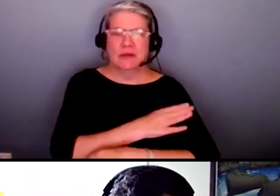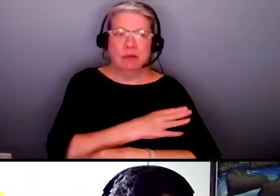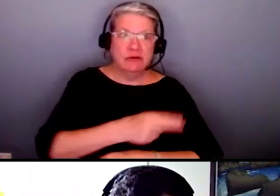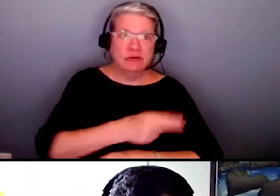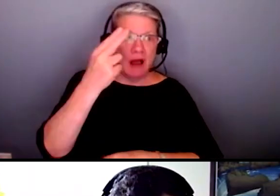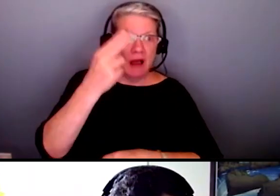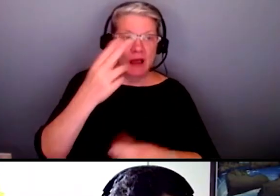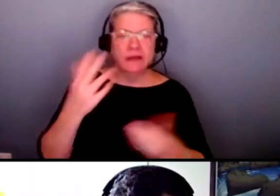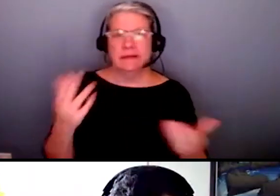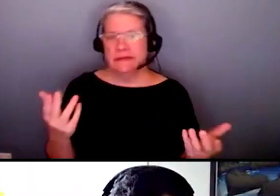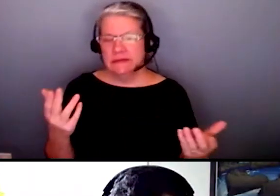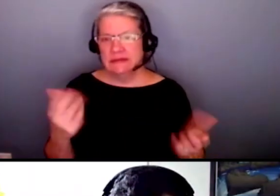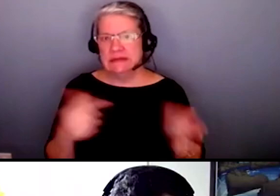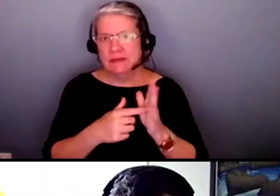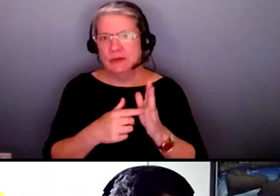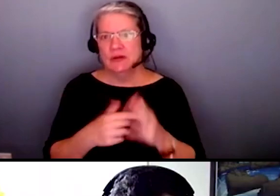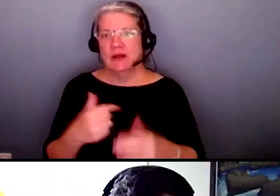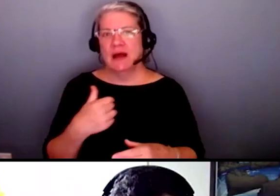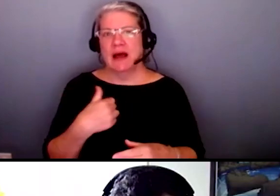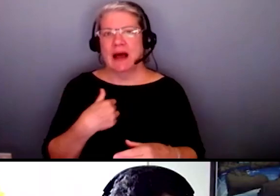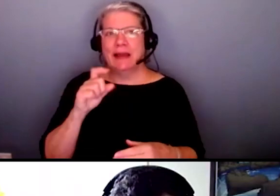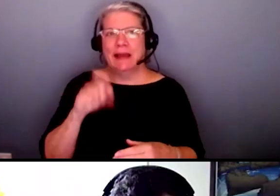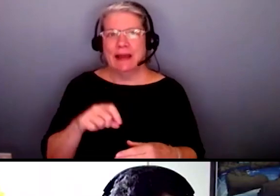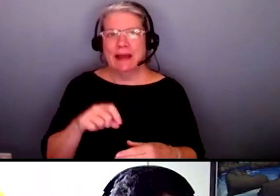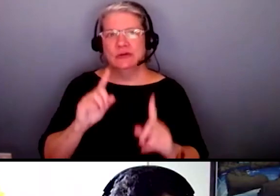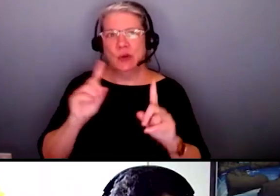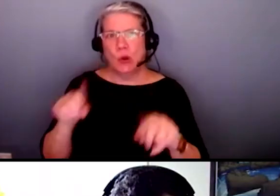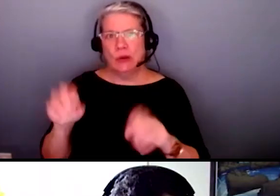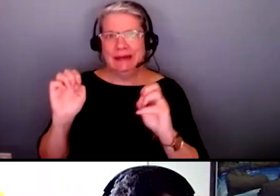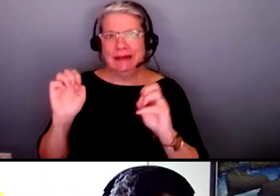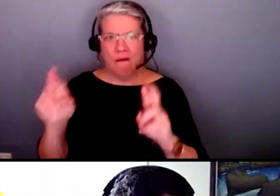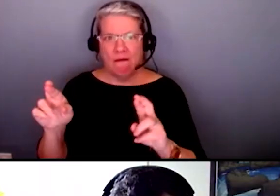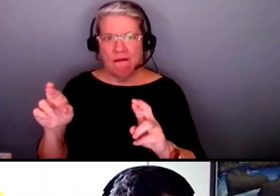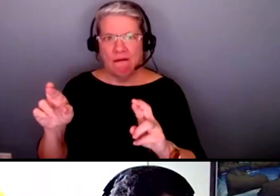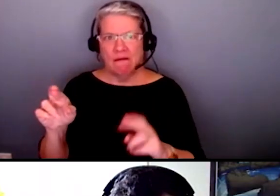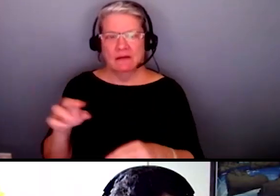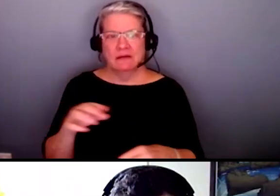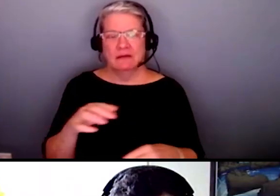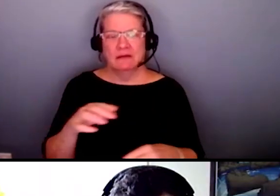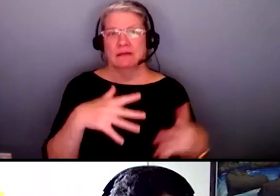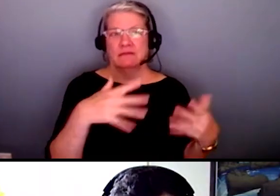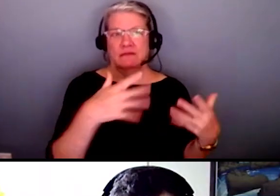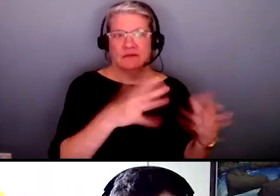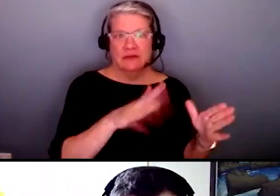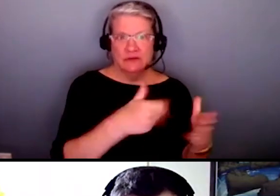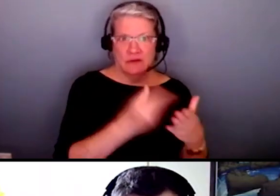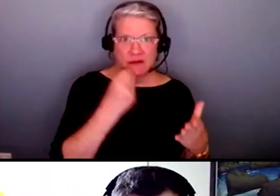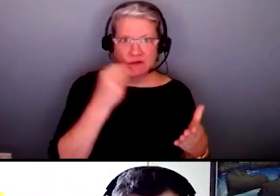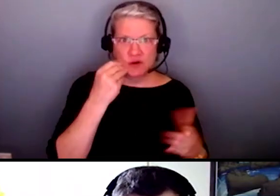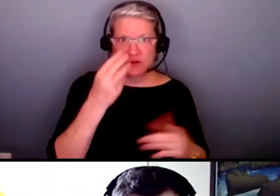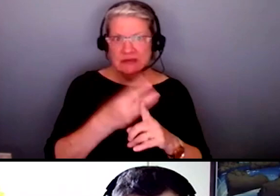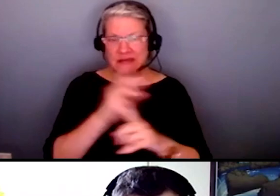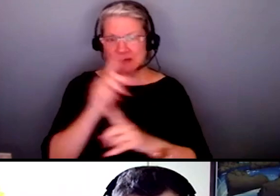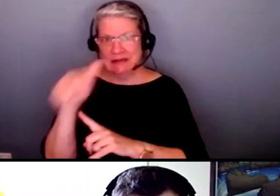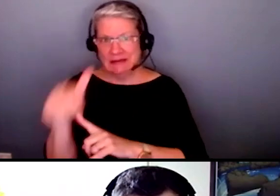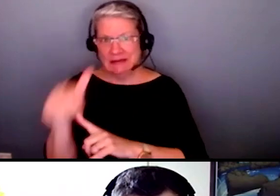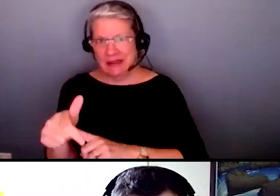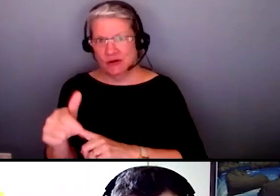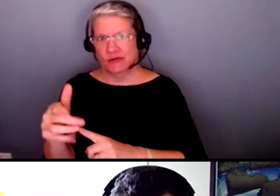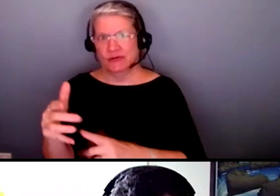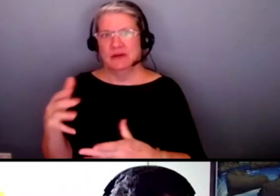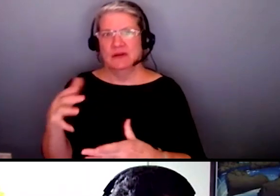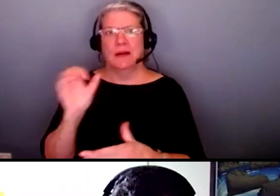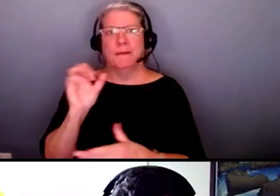I ended up in the emergency room probably six months after I got home from rehab after my